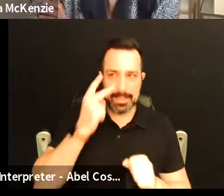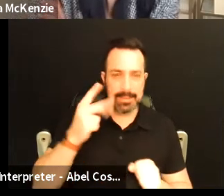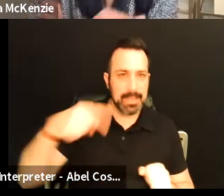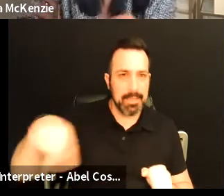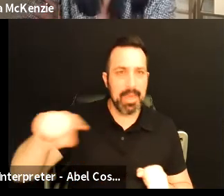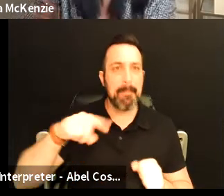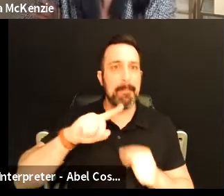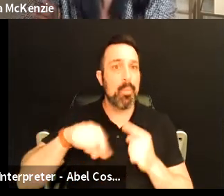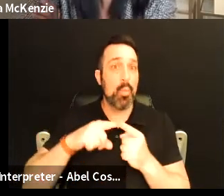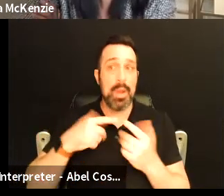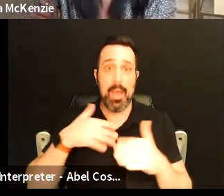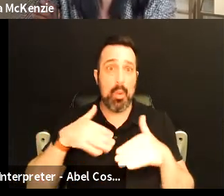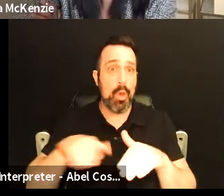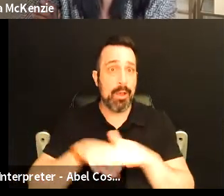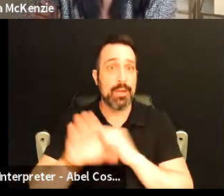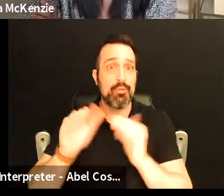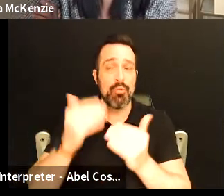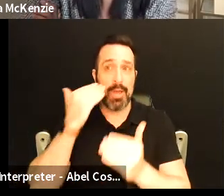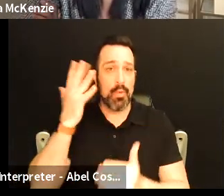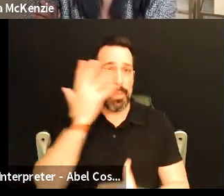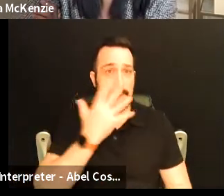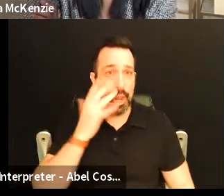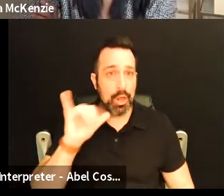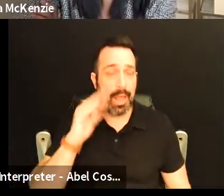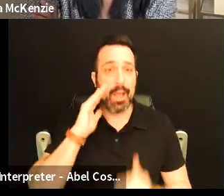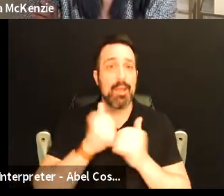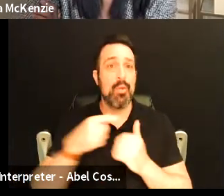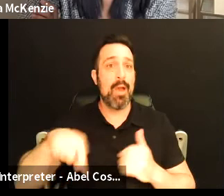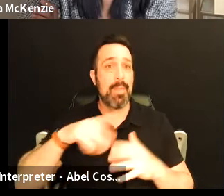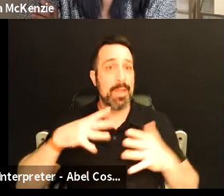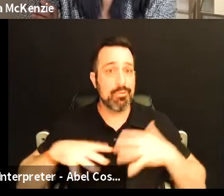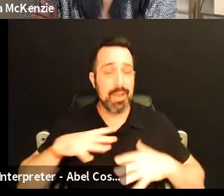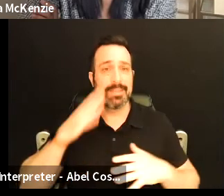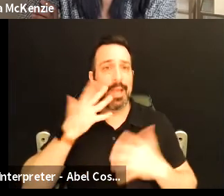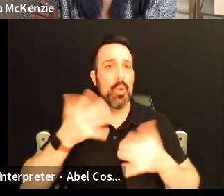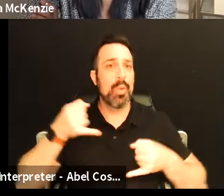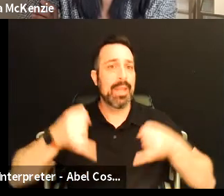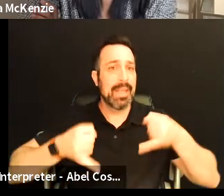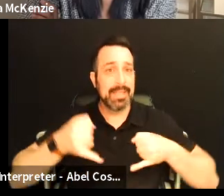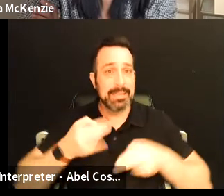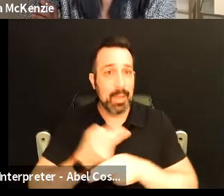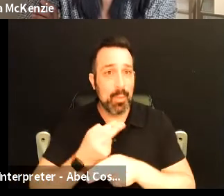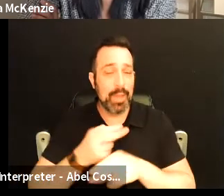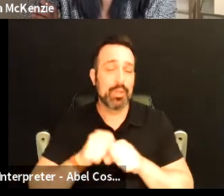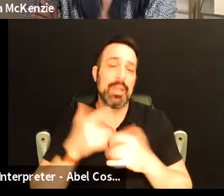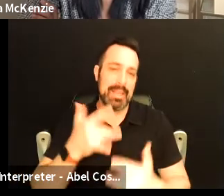whenever i walk into a room i know what they look like i know how they dress i know what kind of heels they wear it's usually women